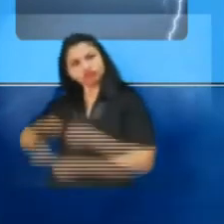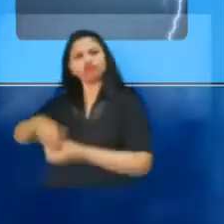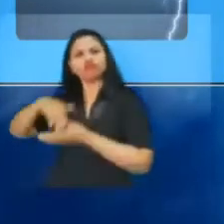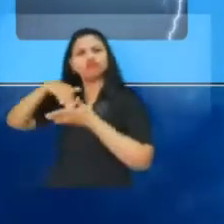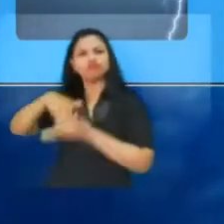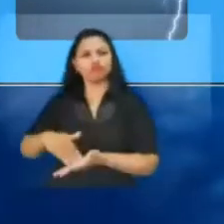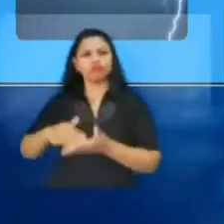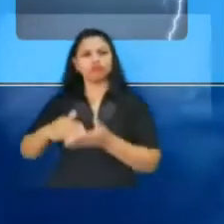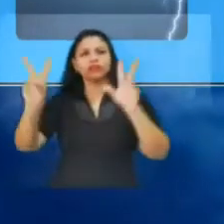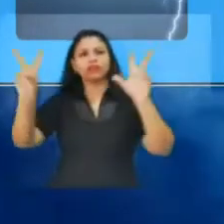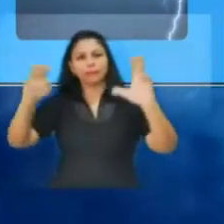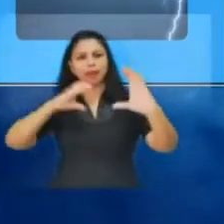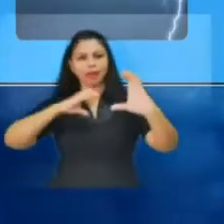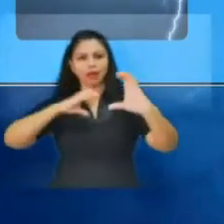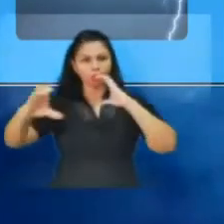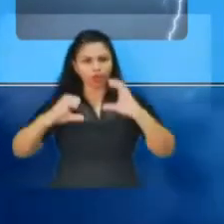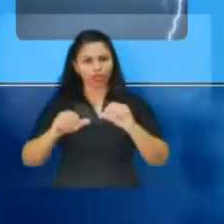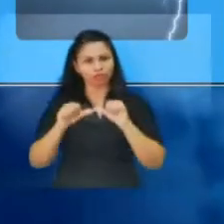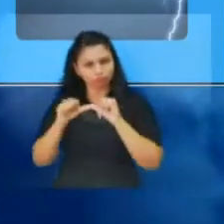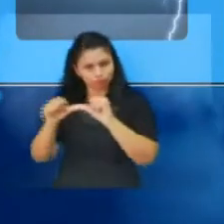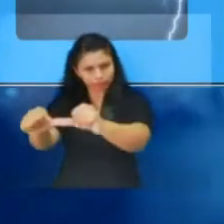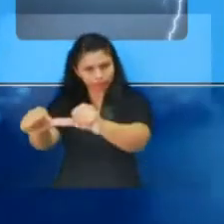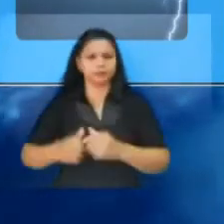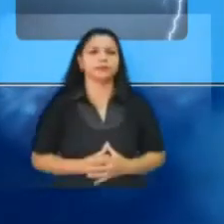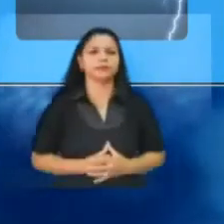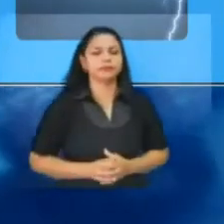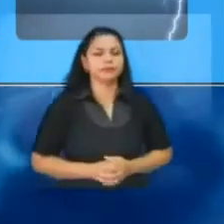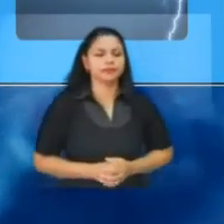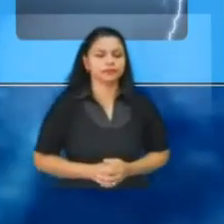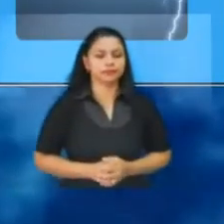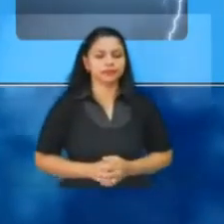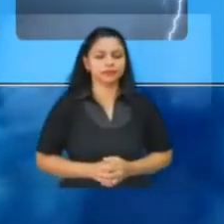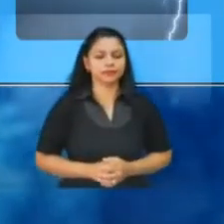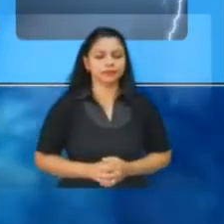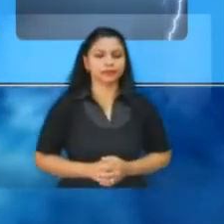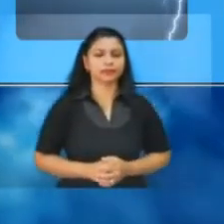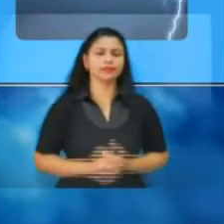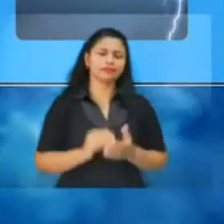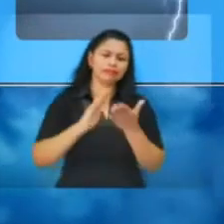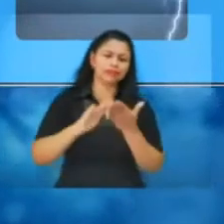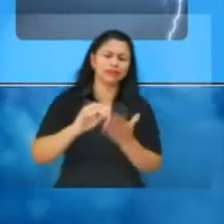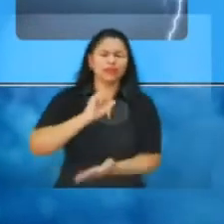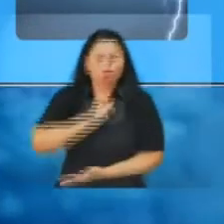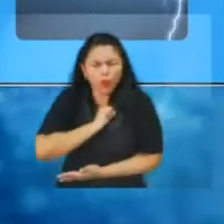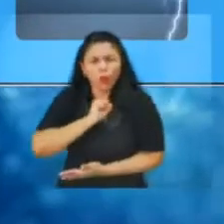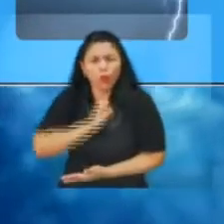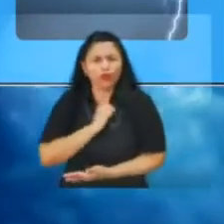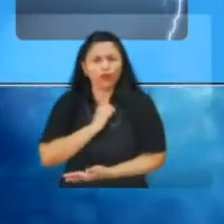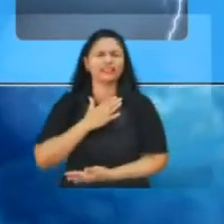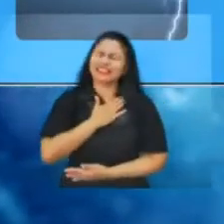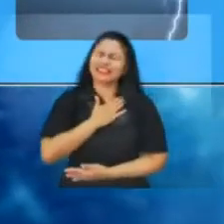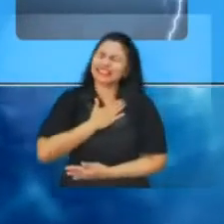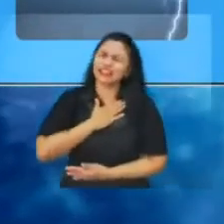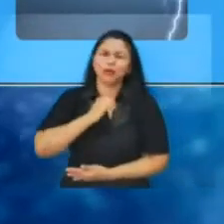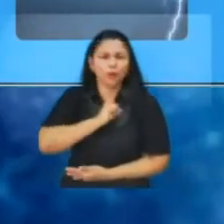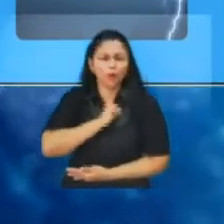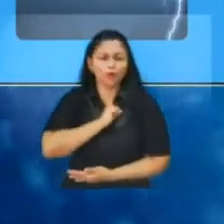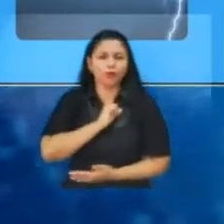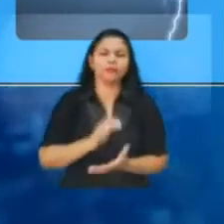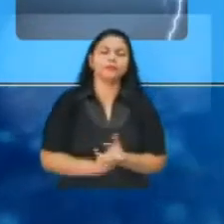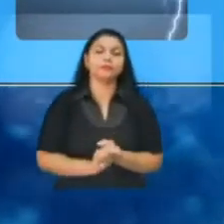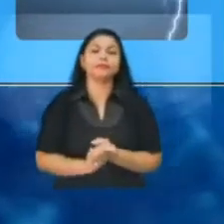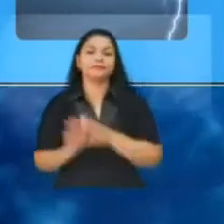communication networks. I'd like to excuse this cough that I had. The new